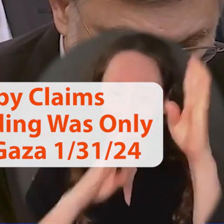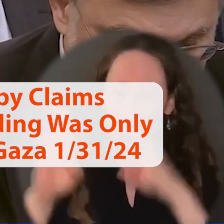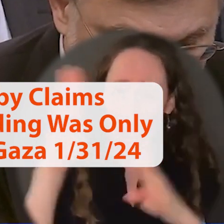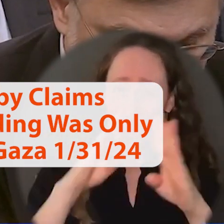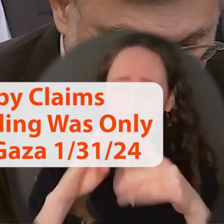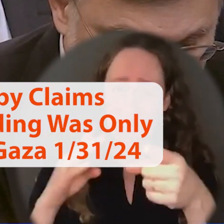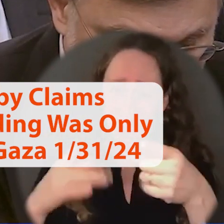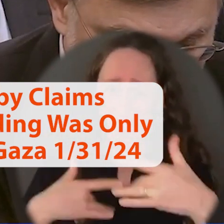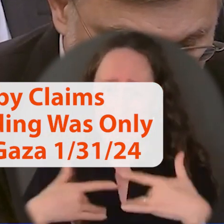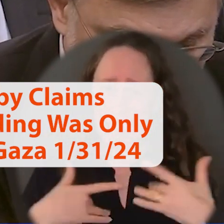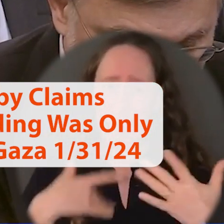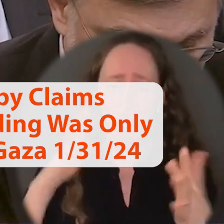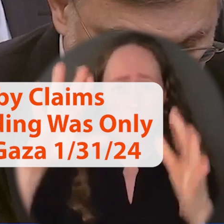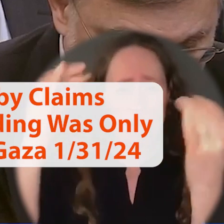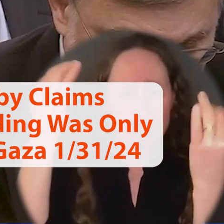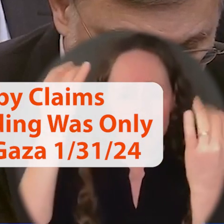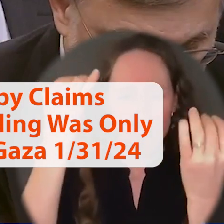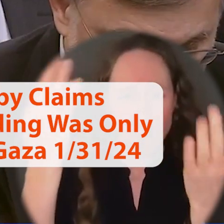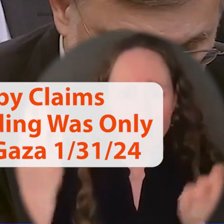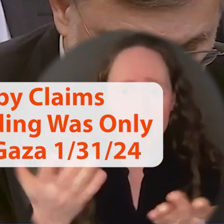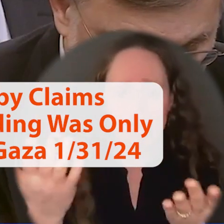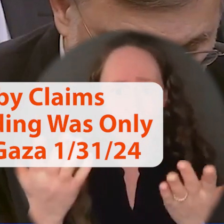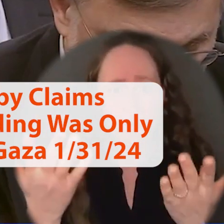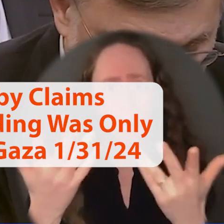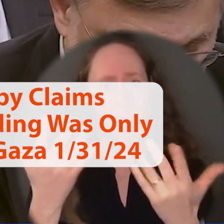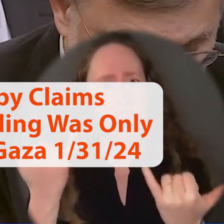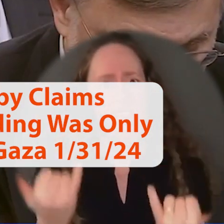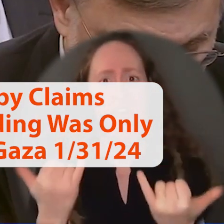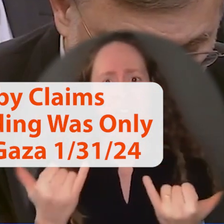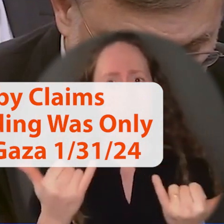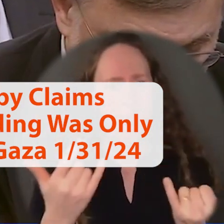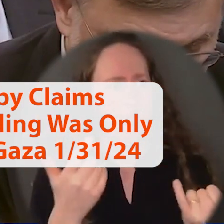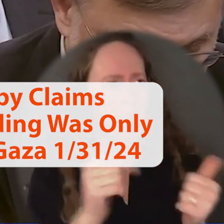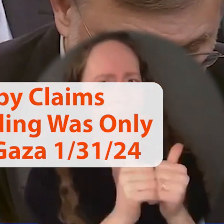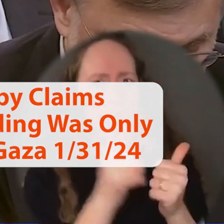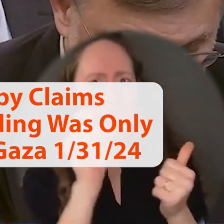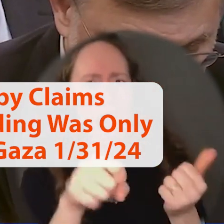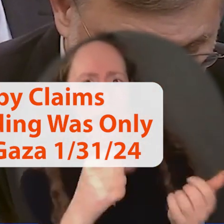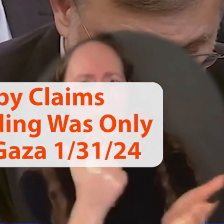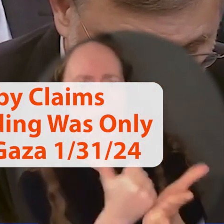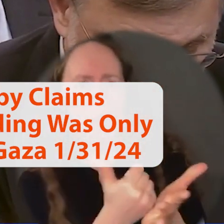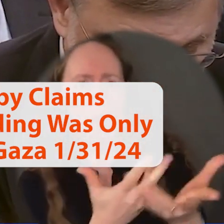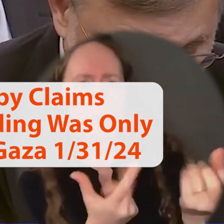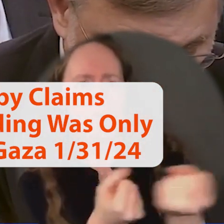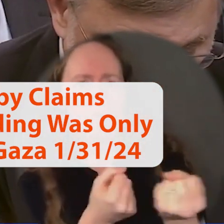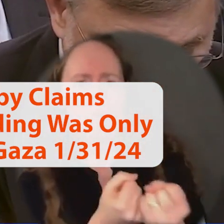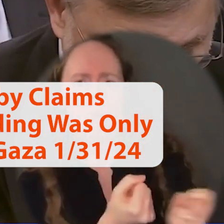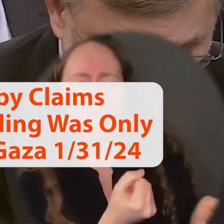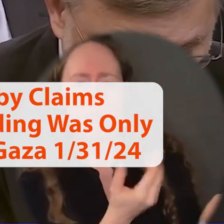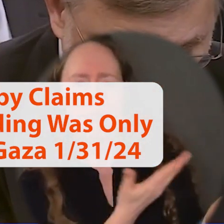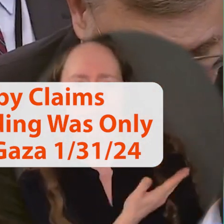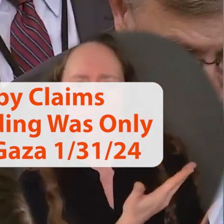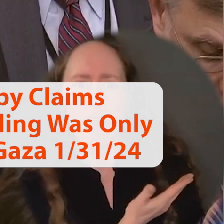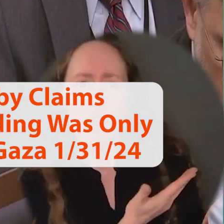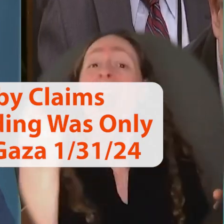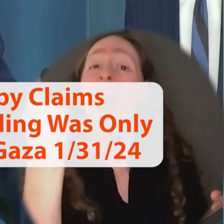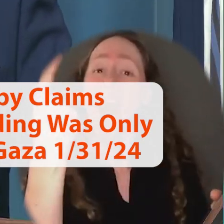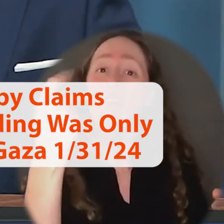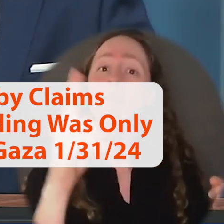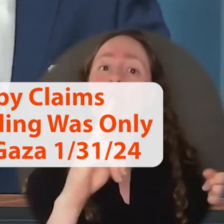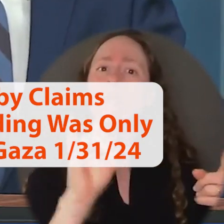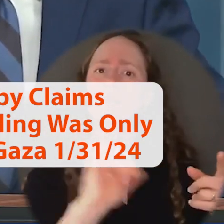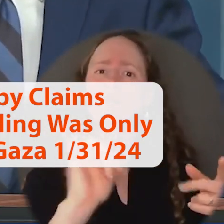administration prepared to do to fill any gap in aid to Gaza caused by the decision to defund UNRWA? Absolutely.